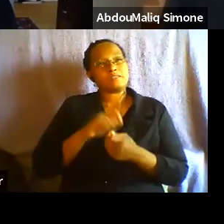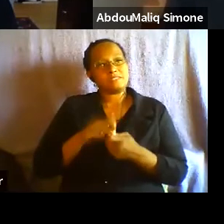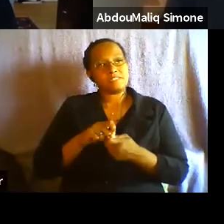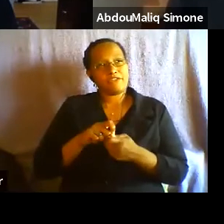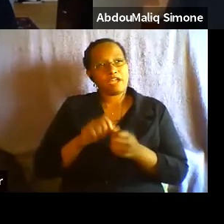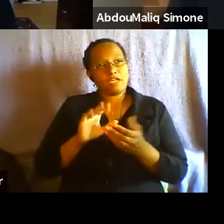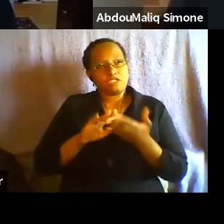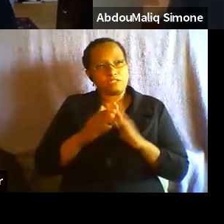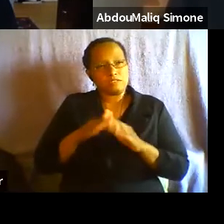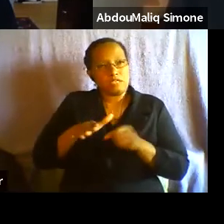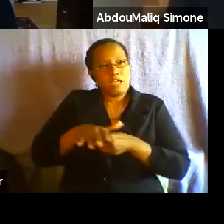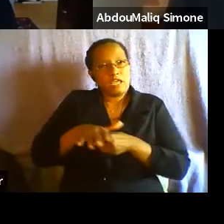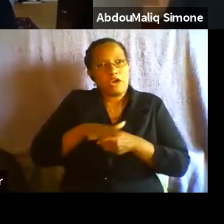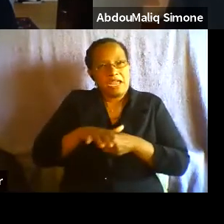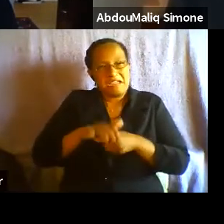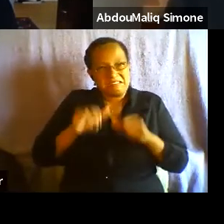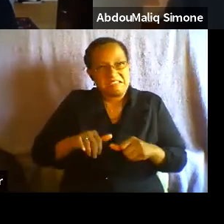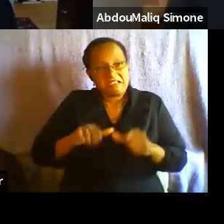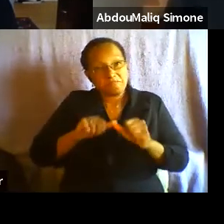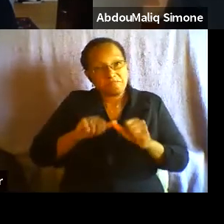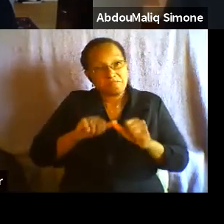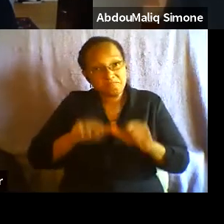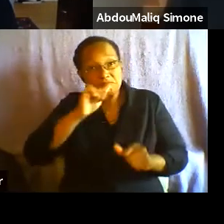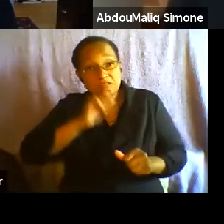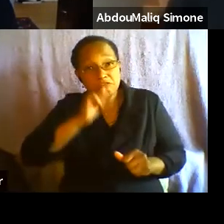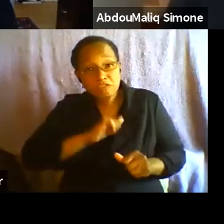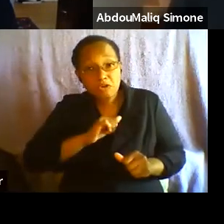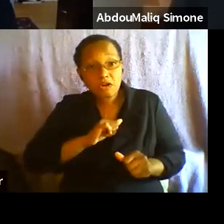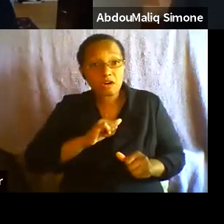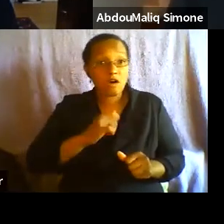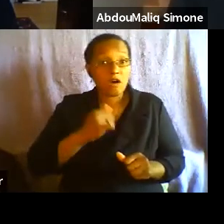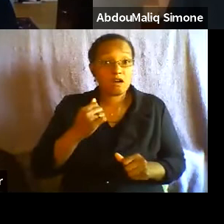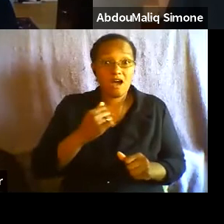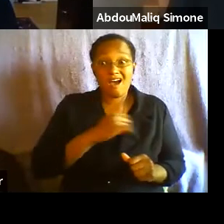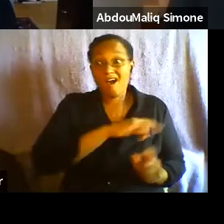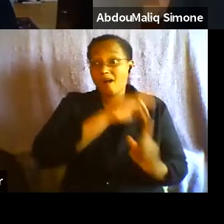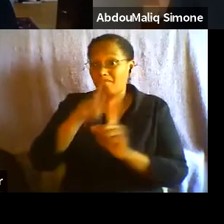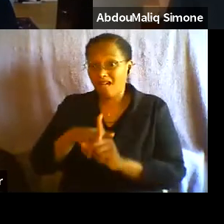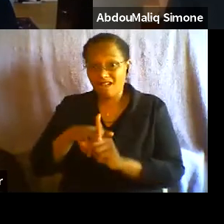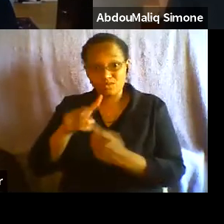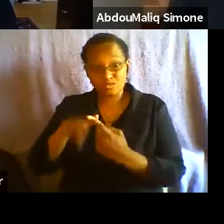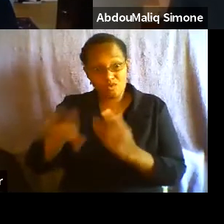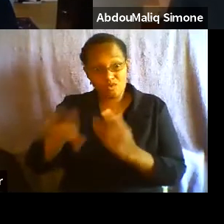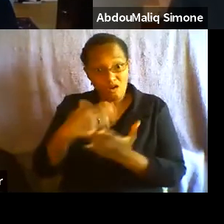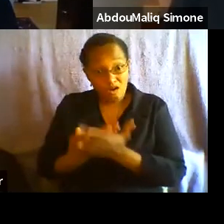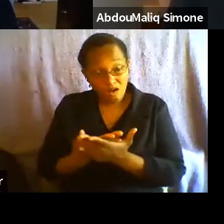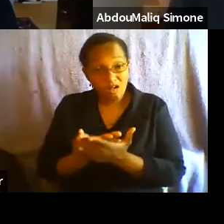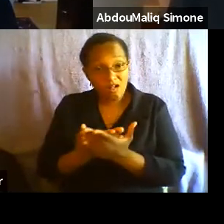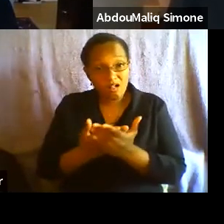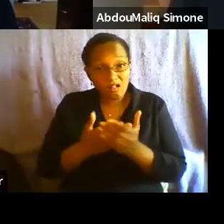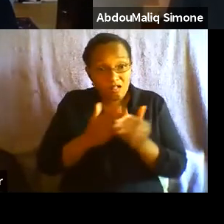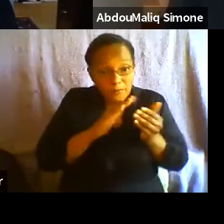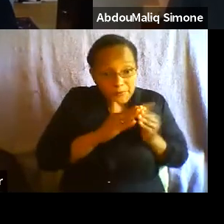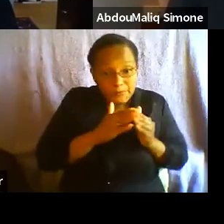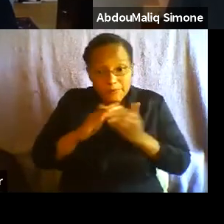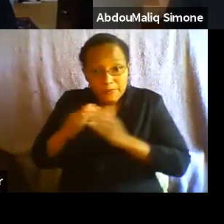are not easily translated to each other. Some are completely captured by particular kinds of extra